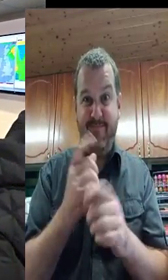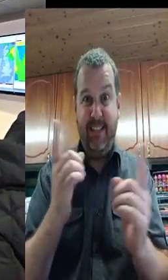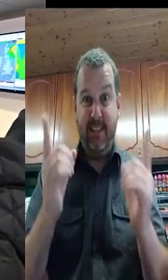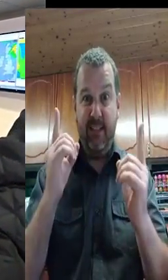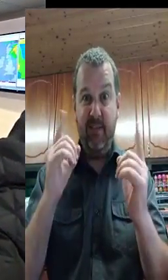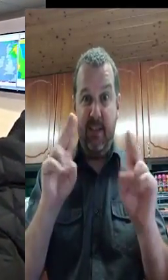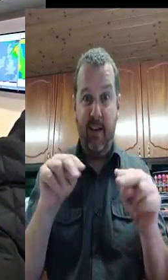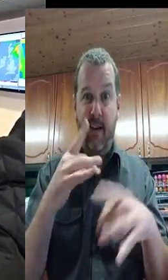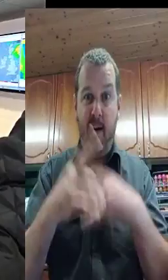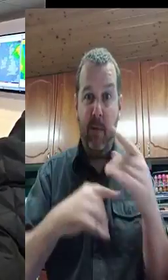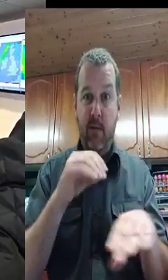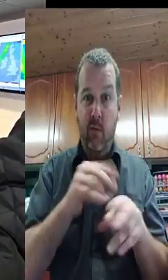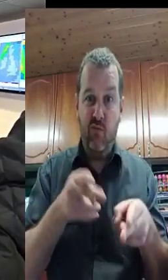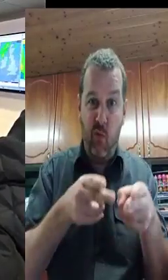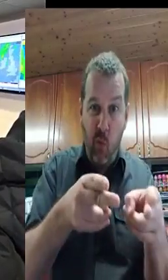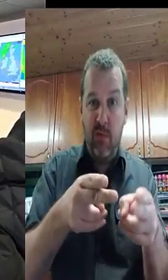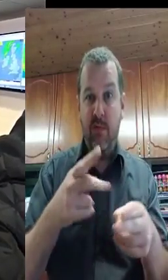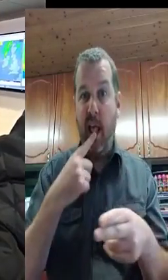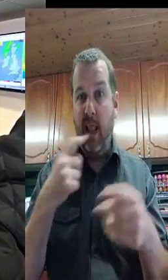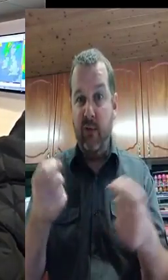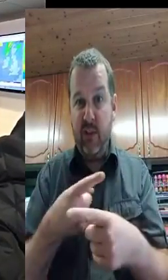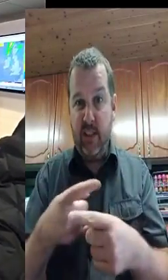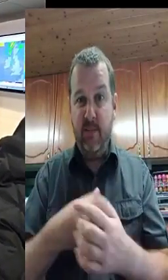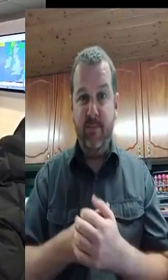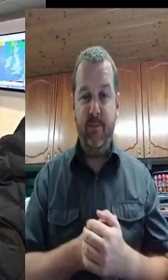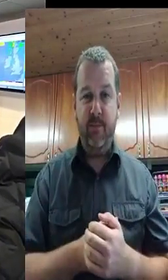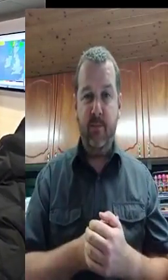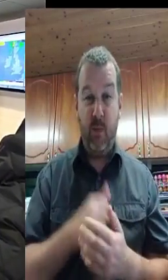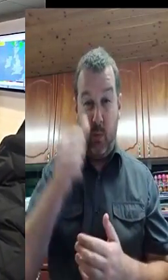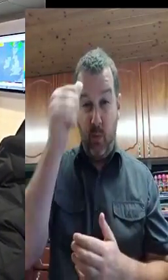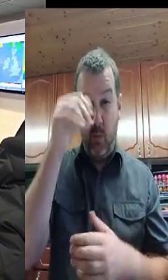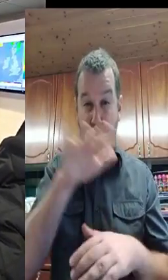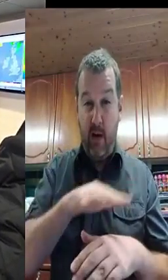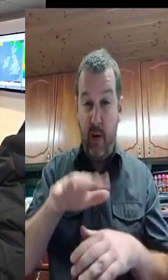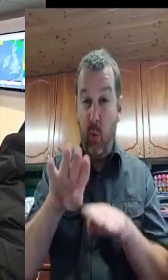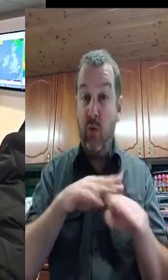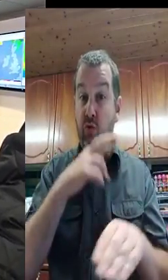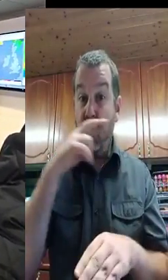protect yourself, your property and your family in your own area.